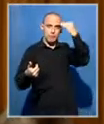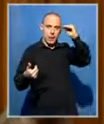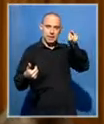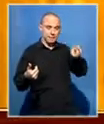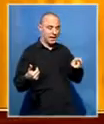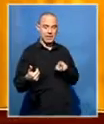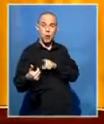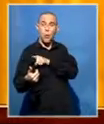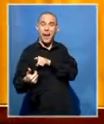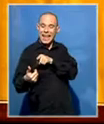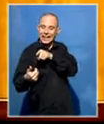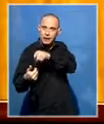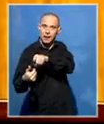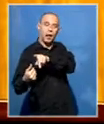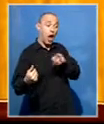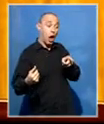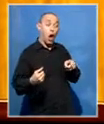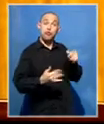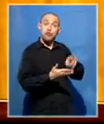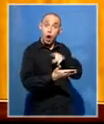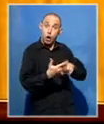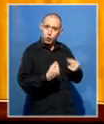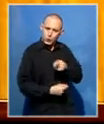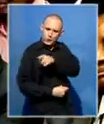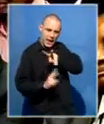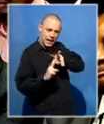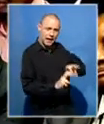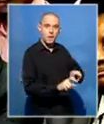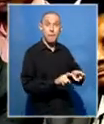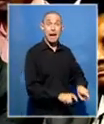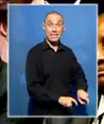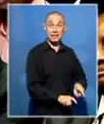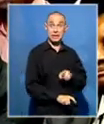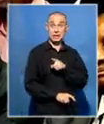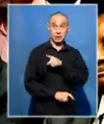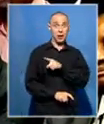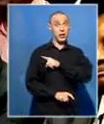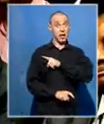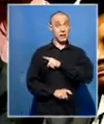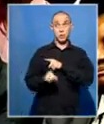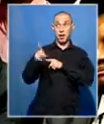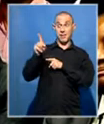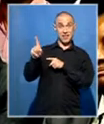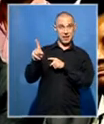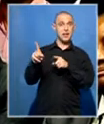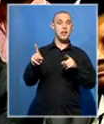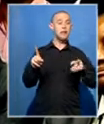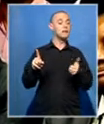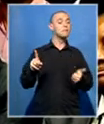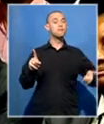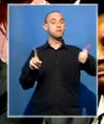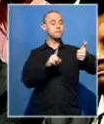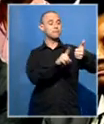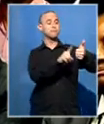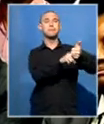is responsible for SAPs. McBride was threatened with suspension after he was said to have tempered with reports into Anwar Dramad's alleged involvement in the